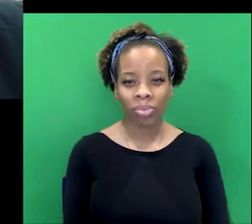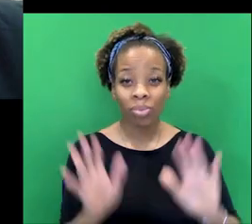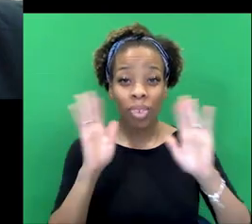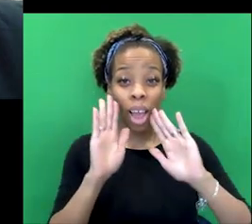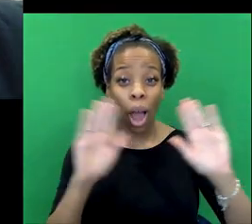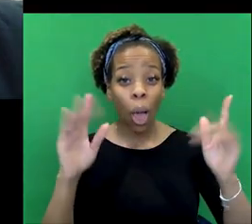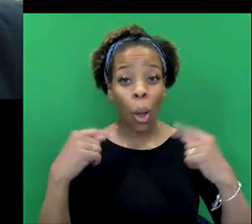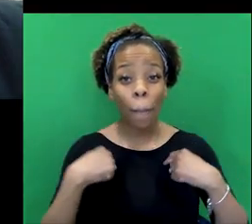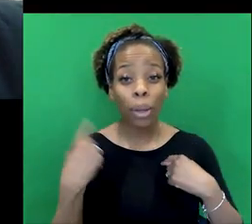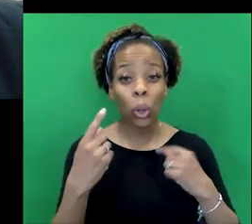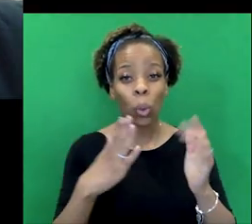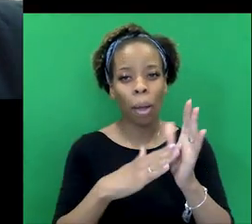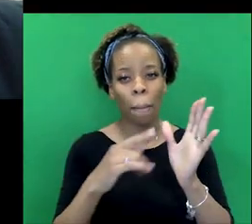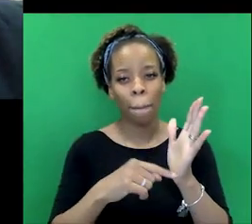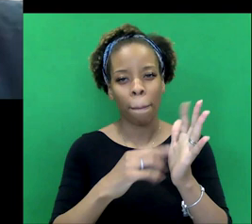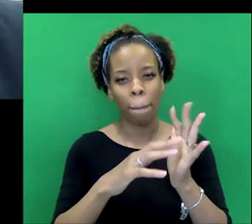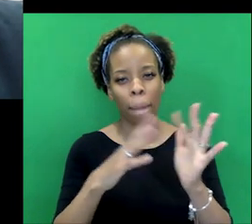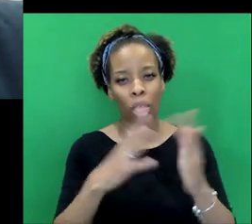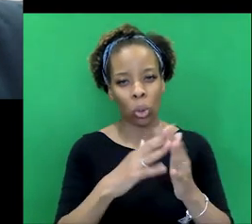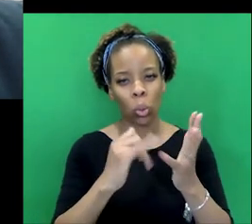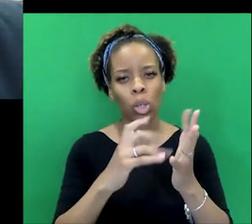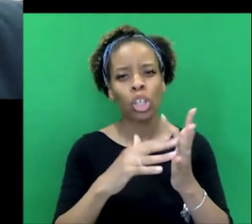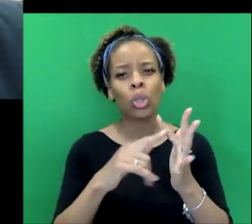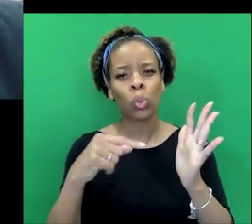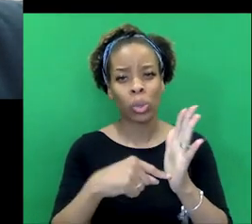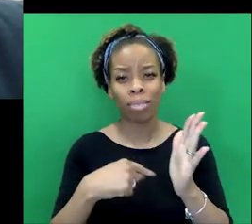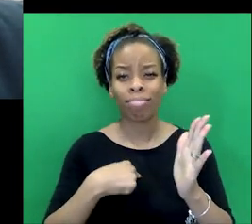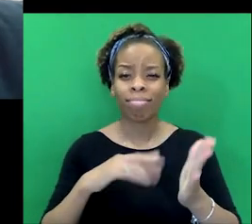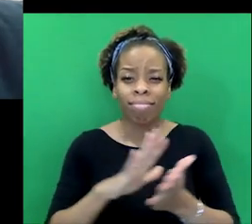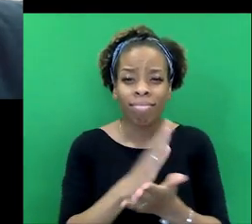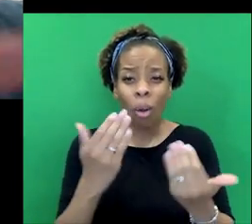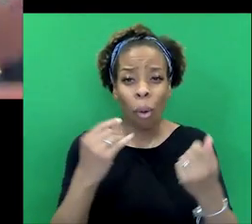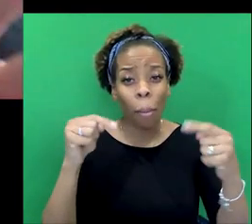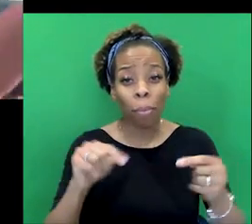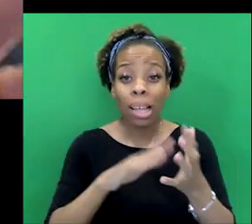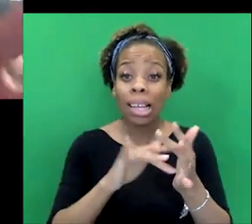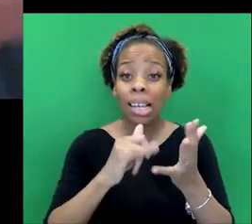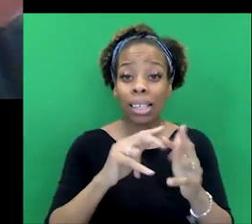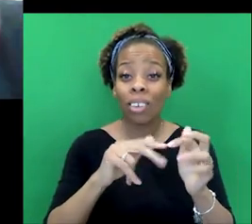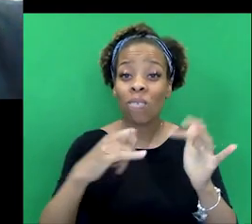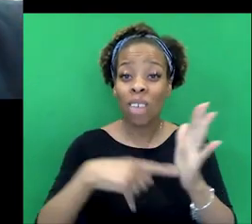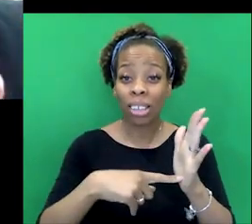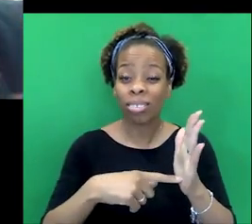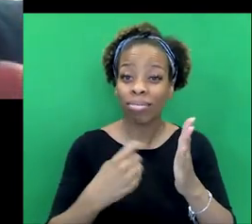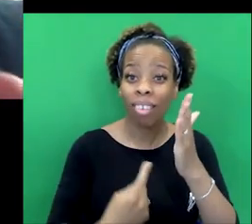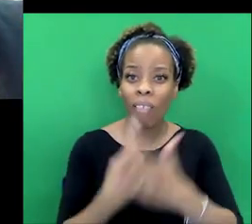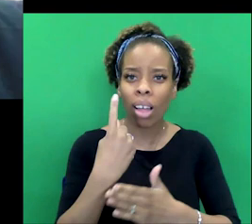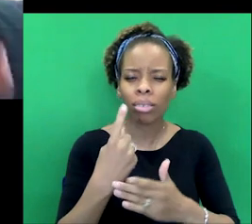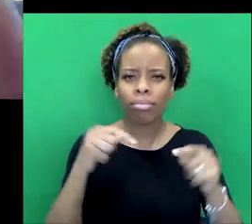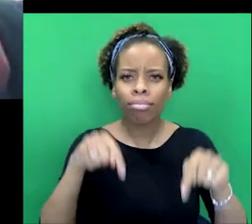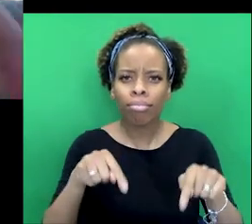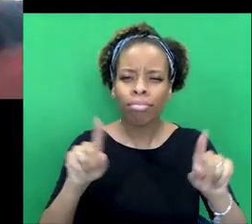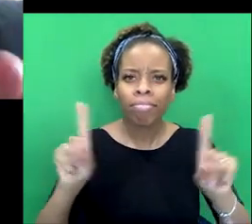Hi, my name is Matthew Sweet and it's my great pleasure to welcome you to this HistFest event. And on this one, we're going to be looking at the consequences